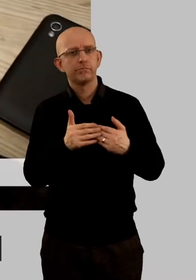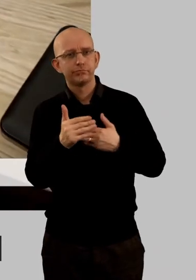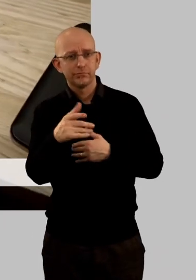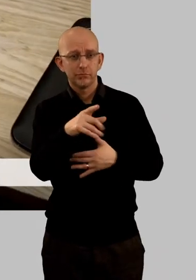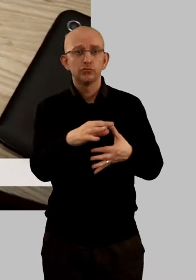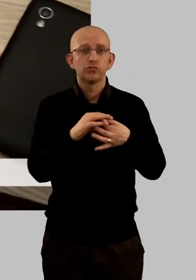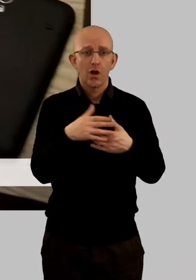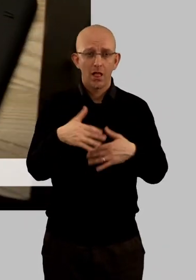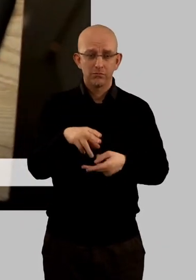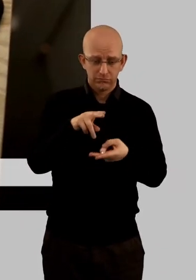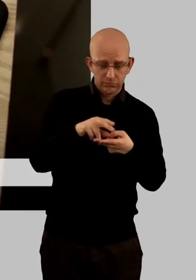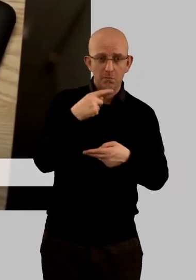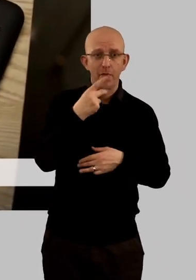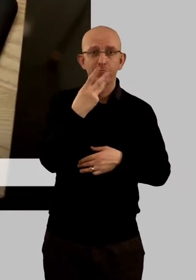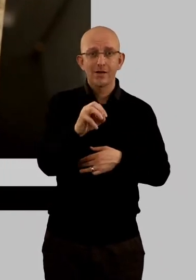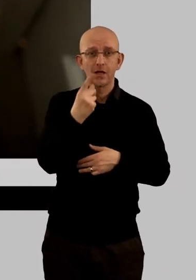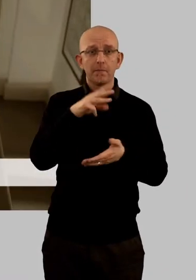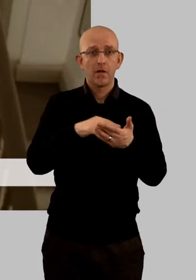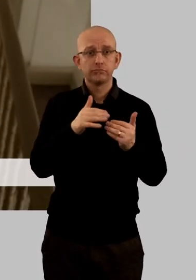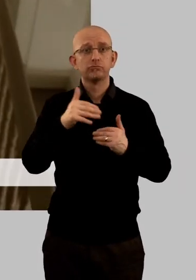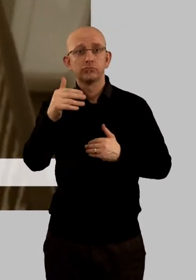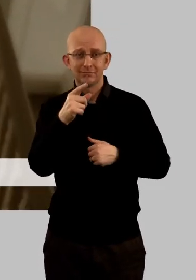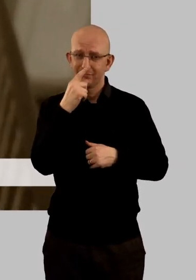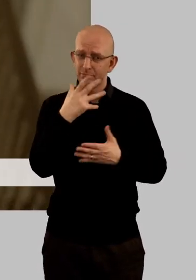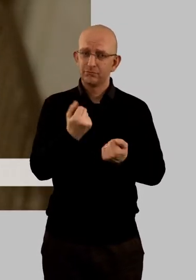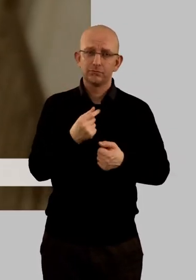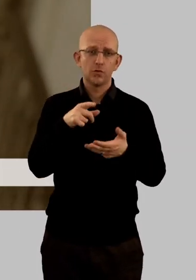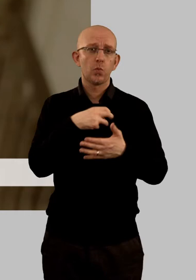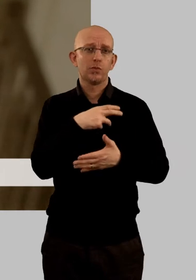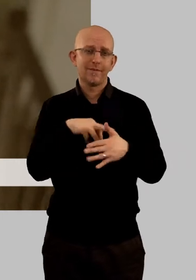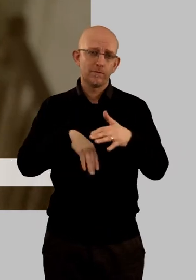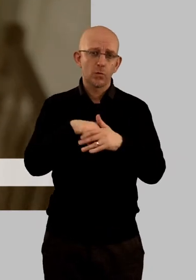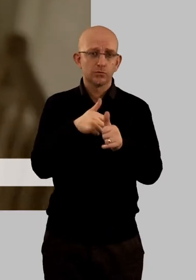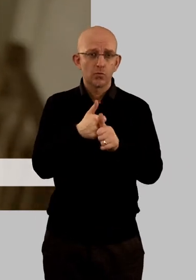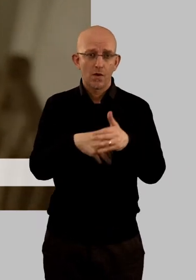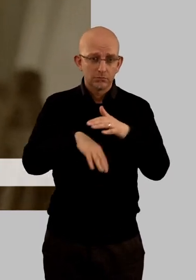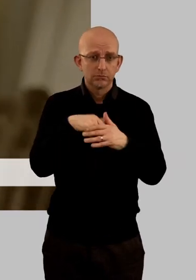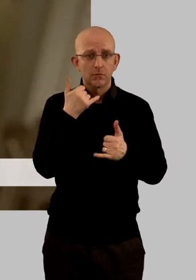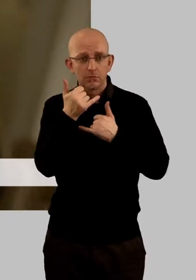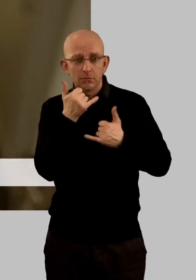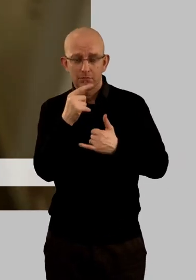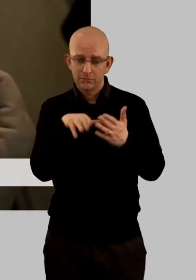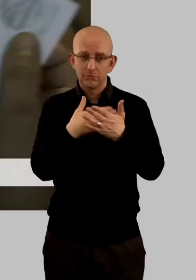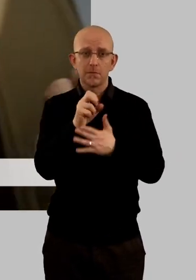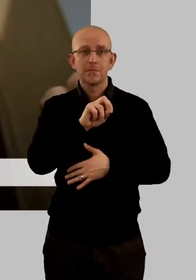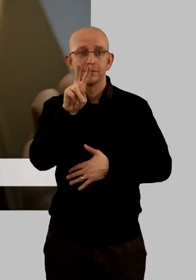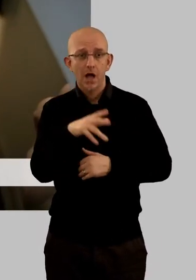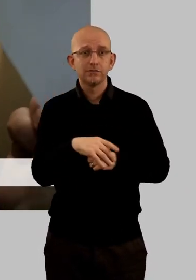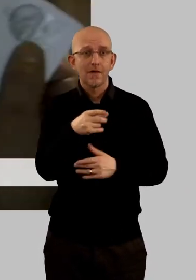cover. Join from just £1.30 a month and you'll receive Unison's full support, including a helpline open until midnight,